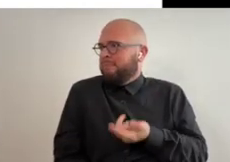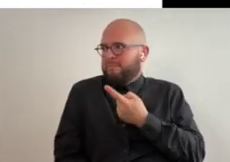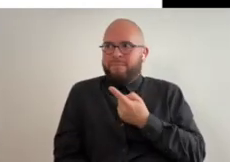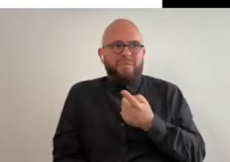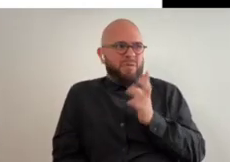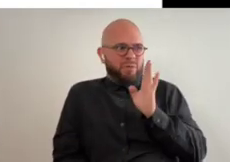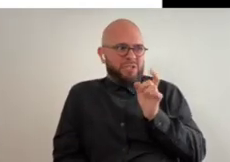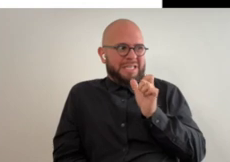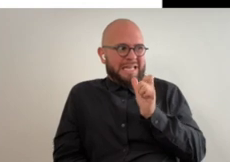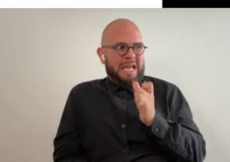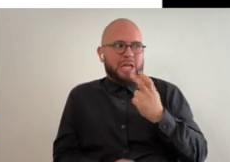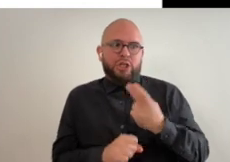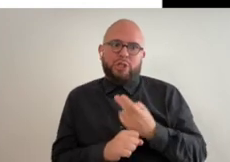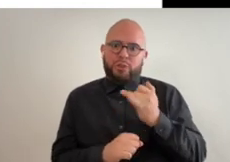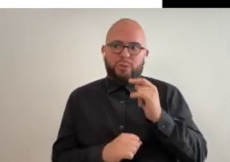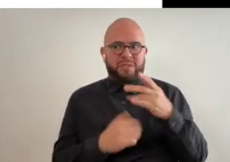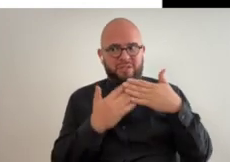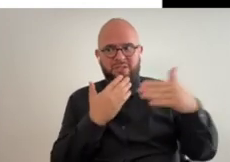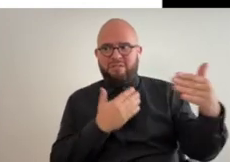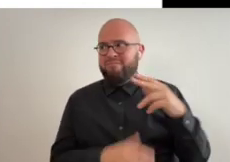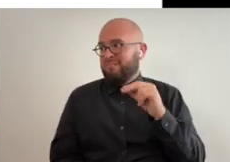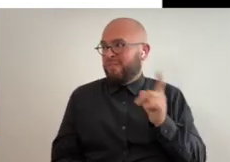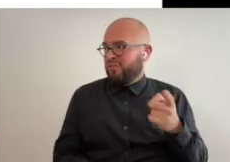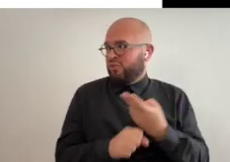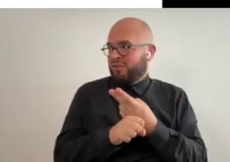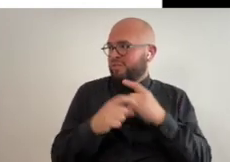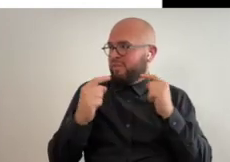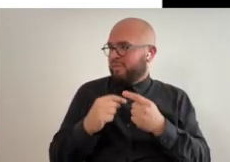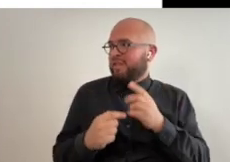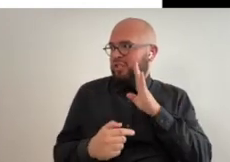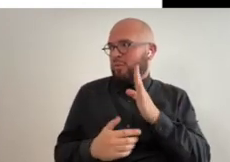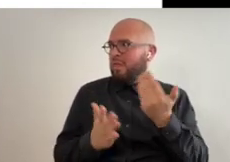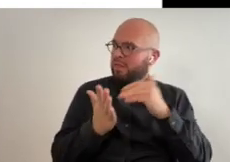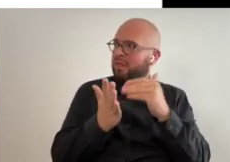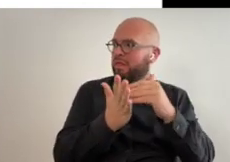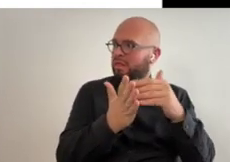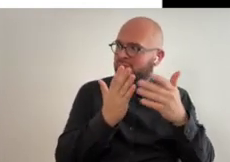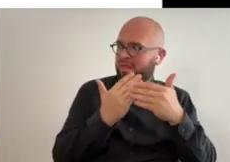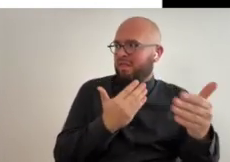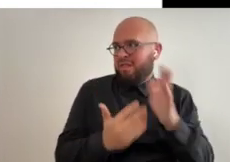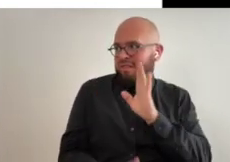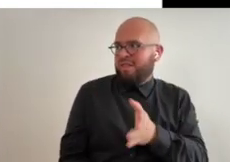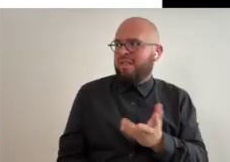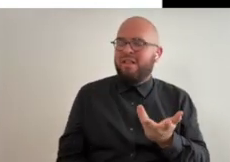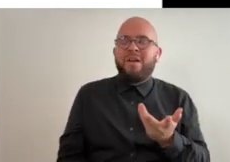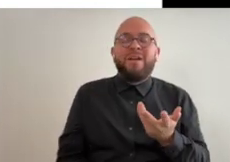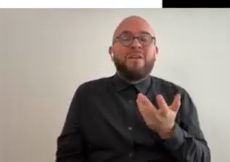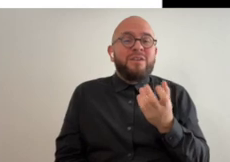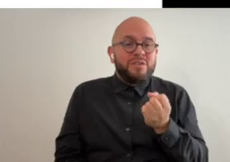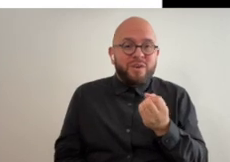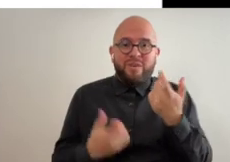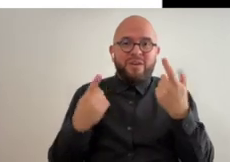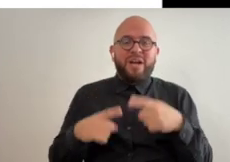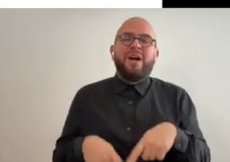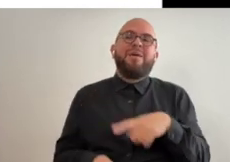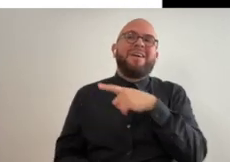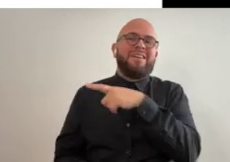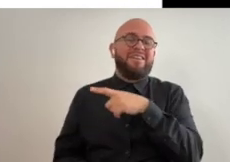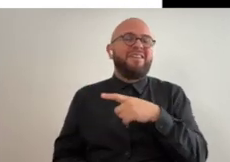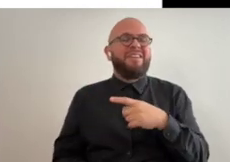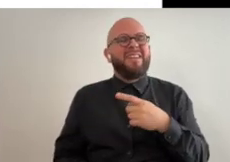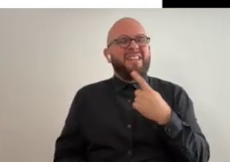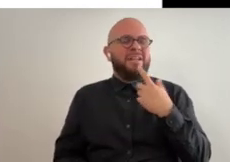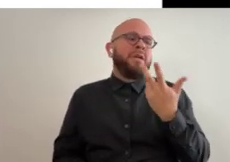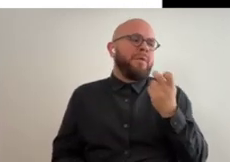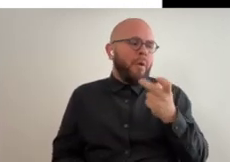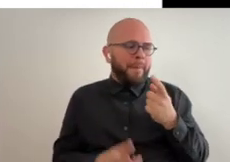she not ever use it and he's like no i mean she uses it for pain she will be using it again so the prosecutor was